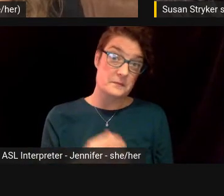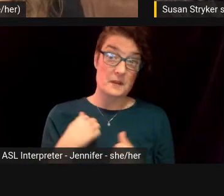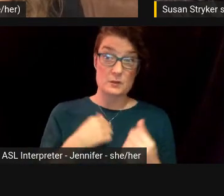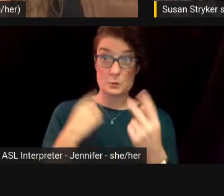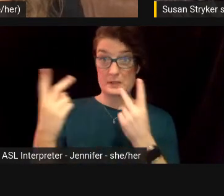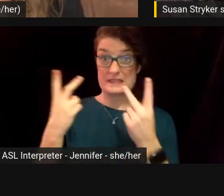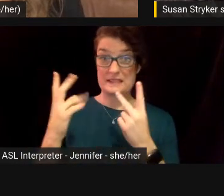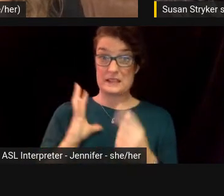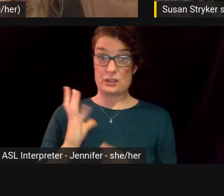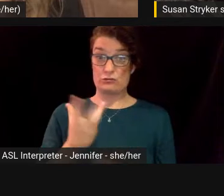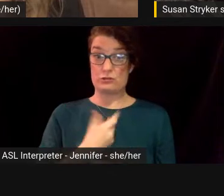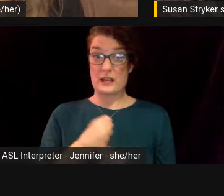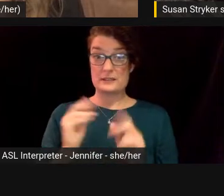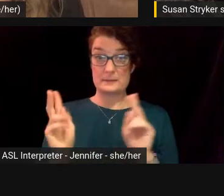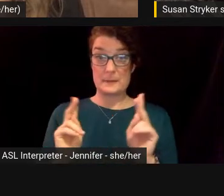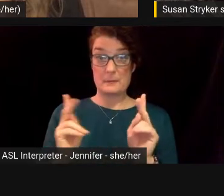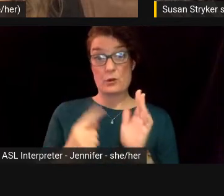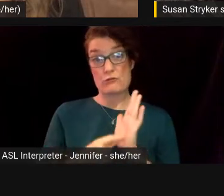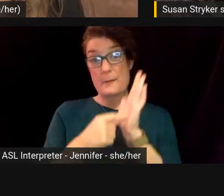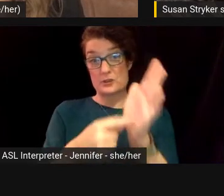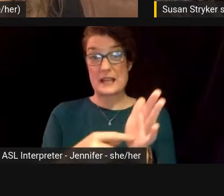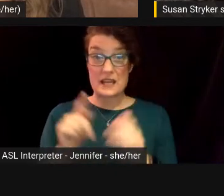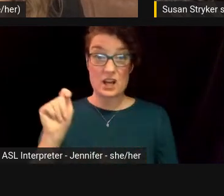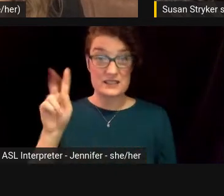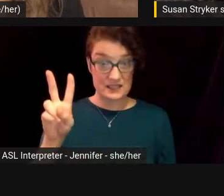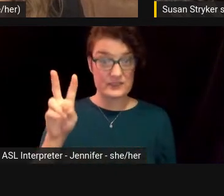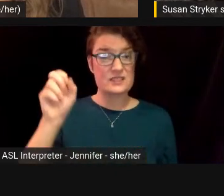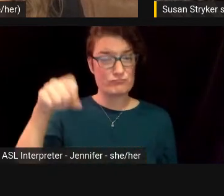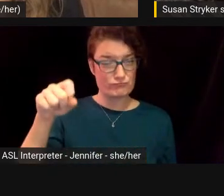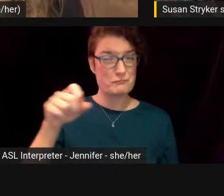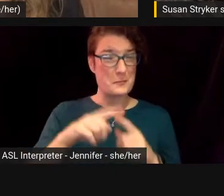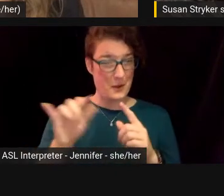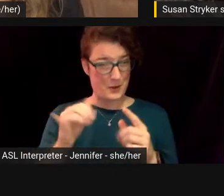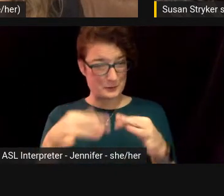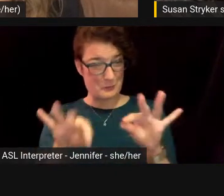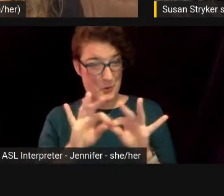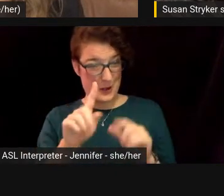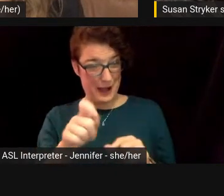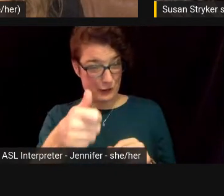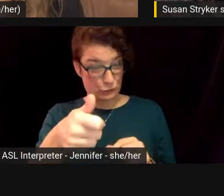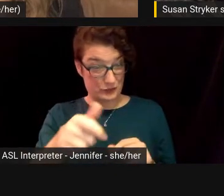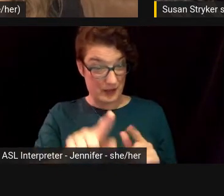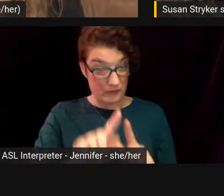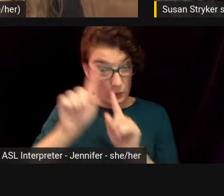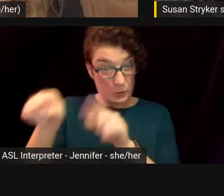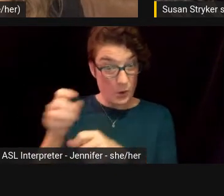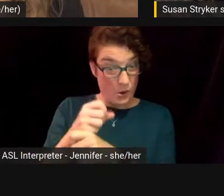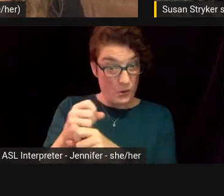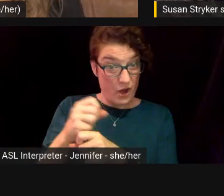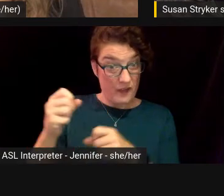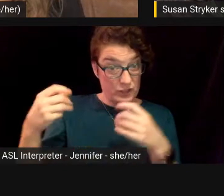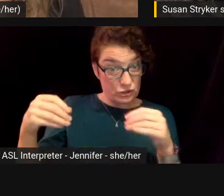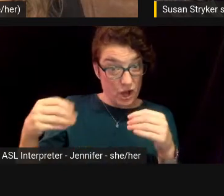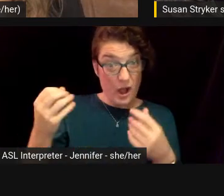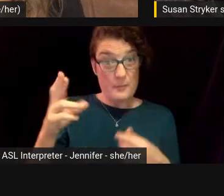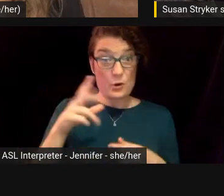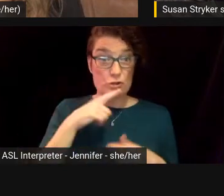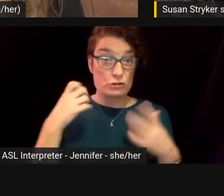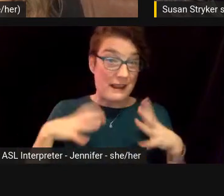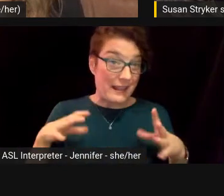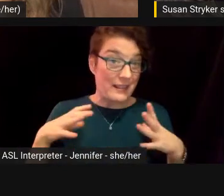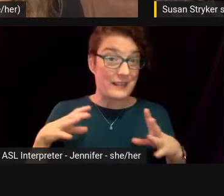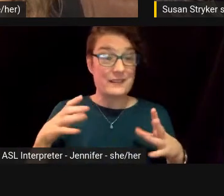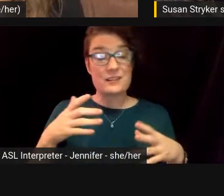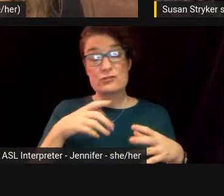people represented on television, also ask yourself when you go to your local coffee shop or your dry cleaner or your